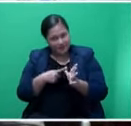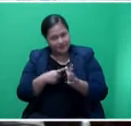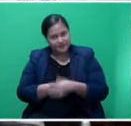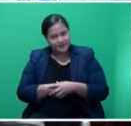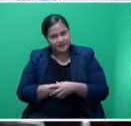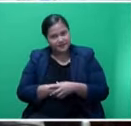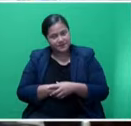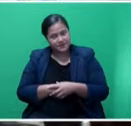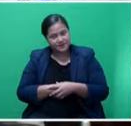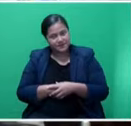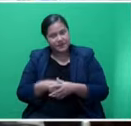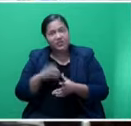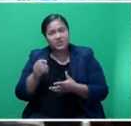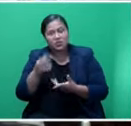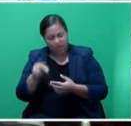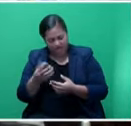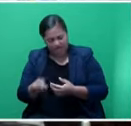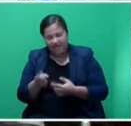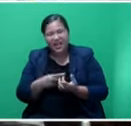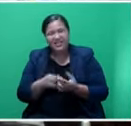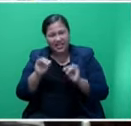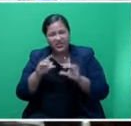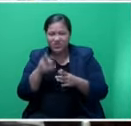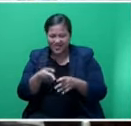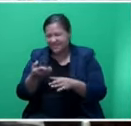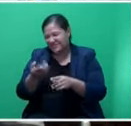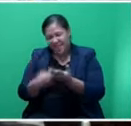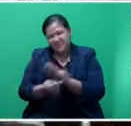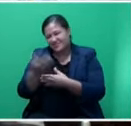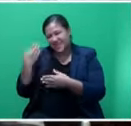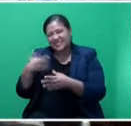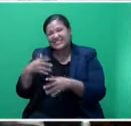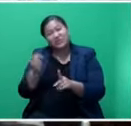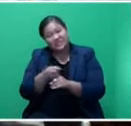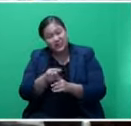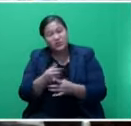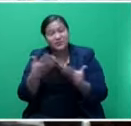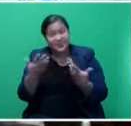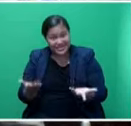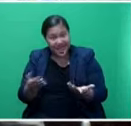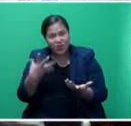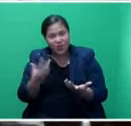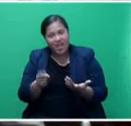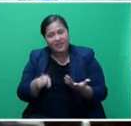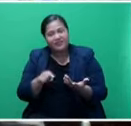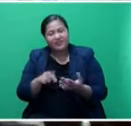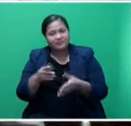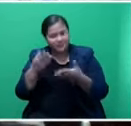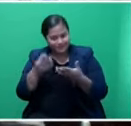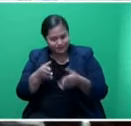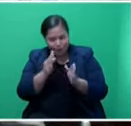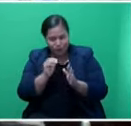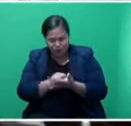-nilly, though. And we have also raised issues about that. In the past, it was abused. And you will see now that the board actually has some specific directions.